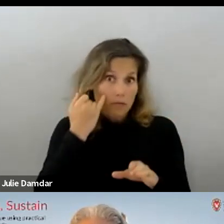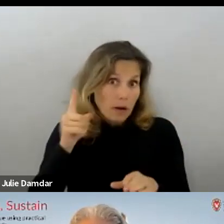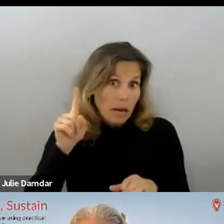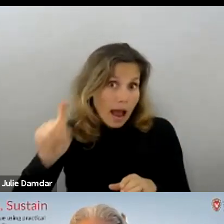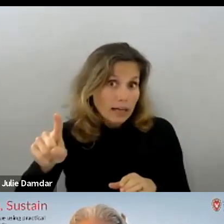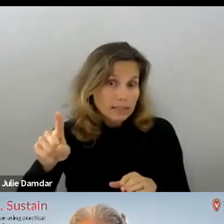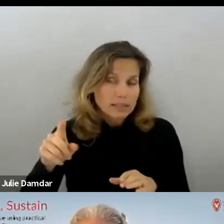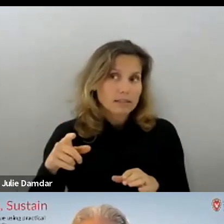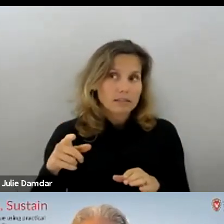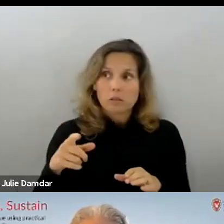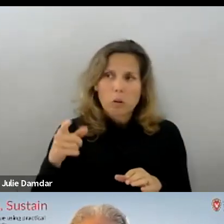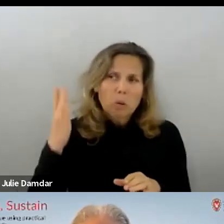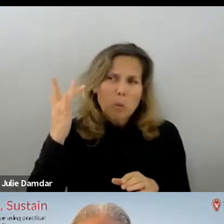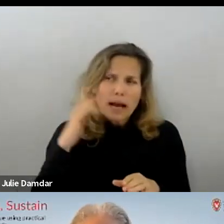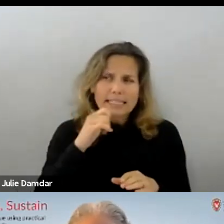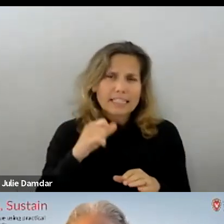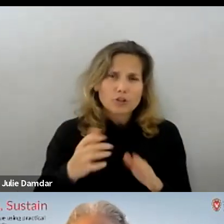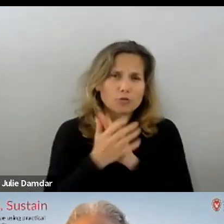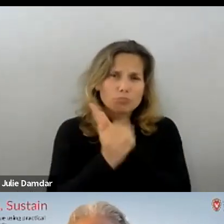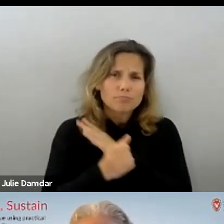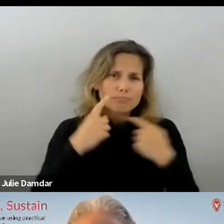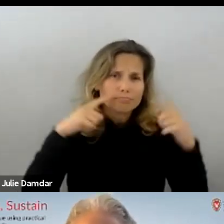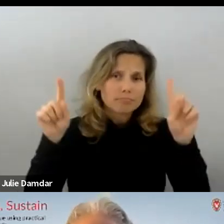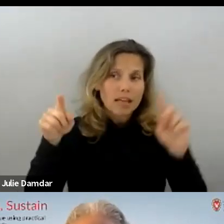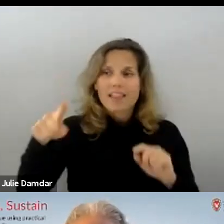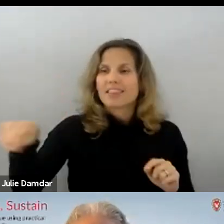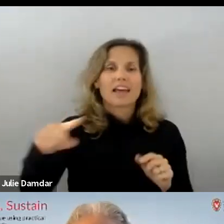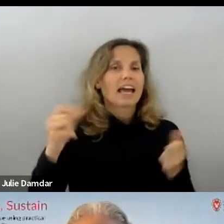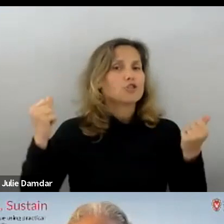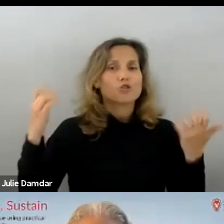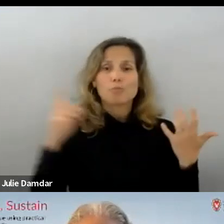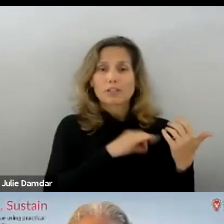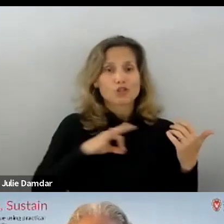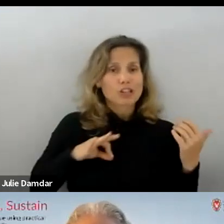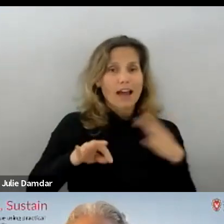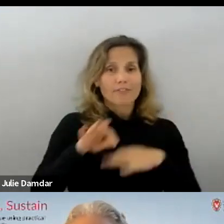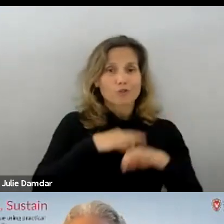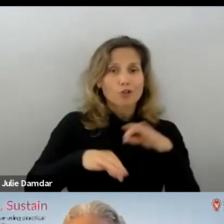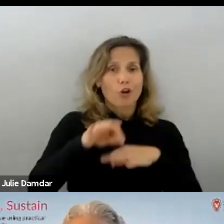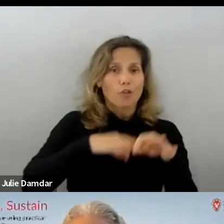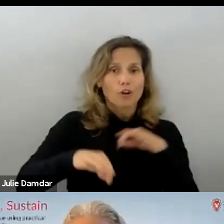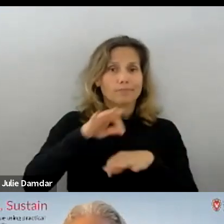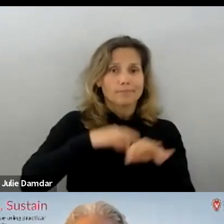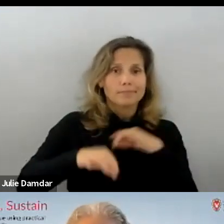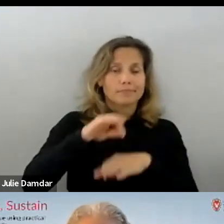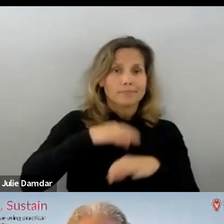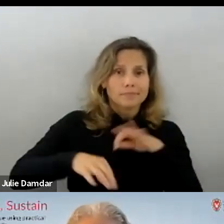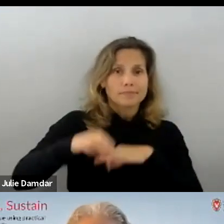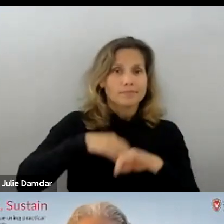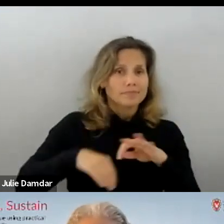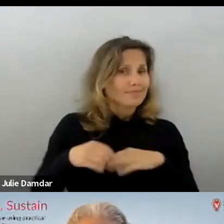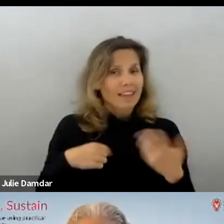never achieved competency were ones where they had just too much staff turnover and just never could get